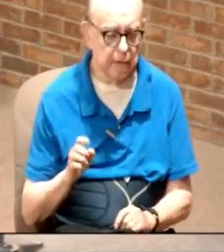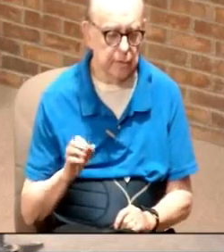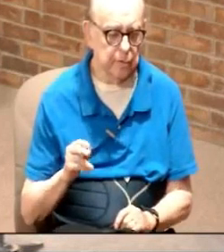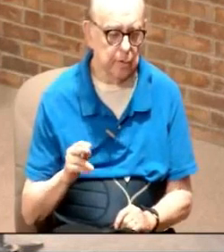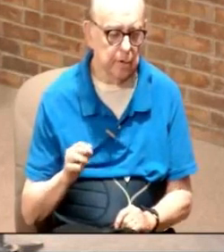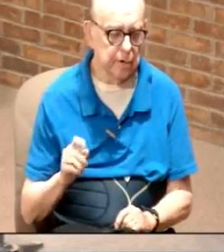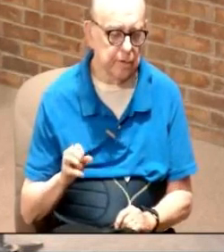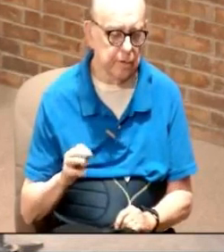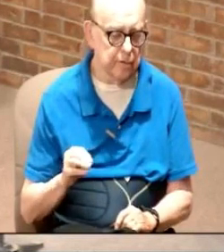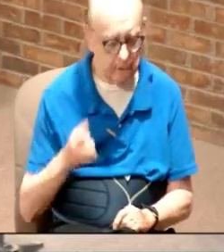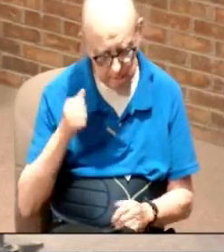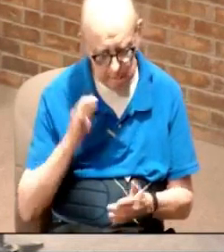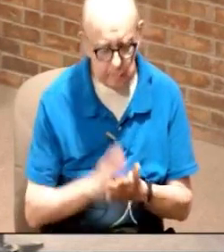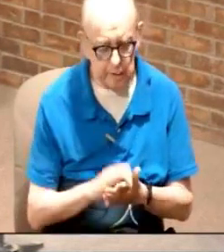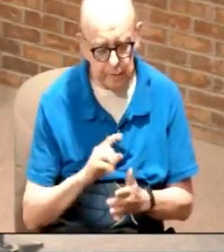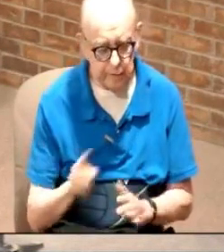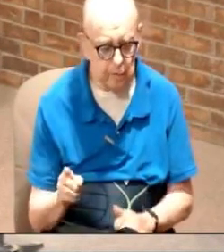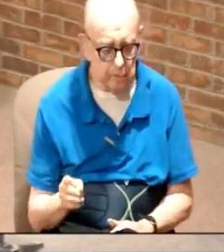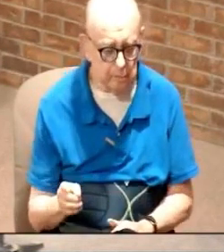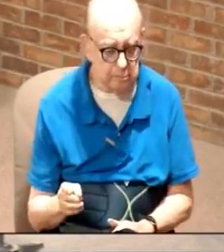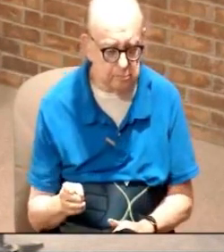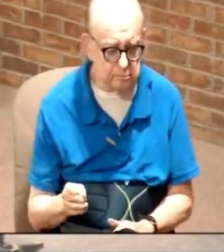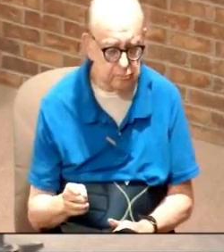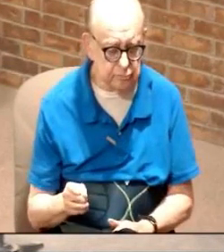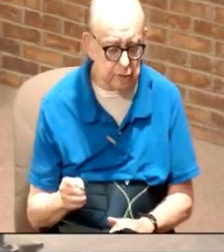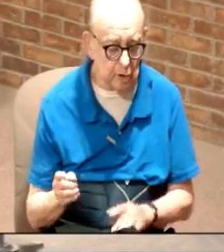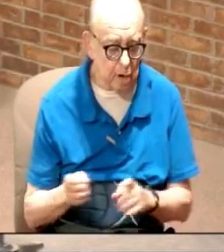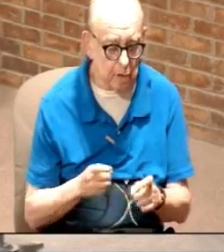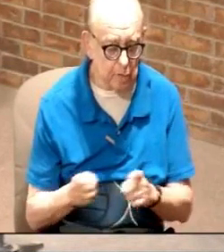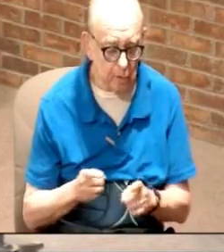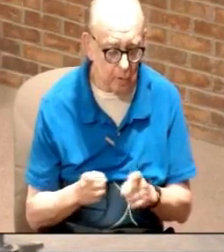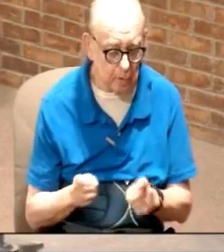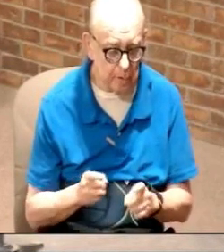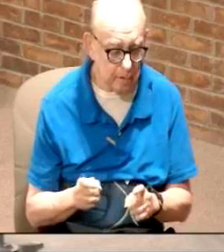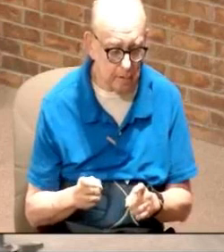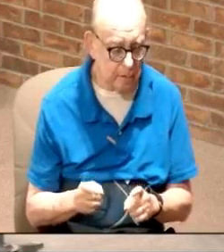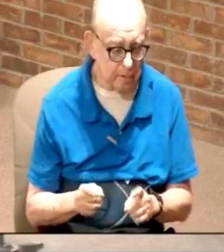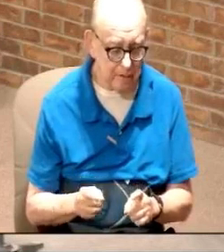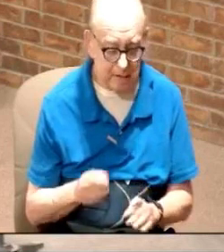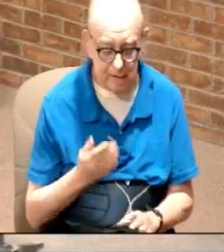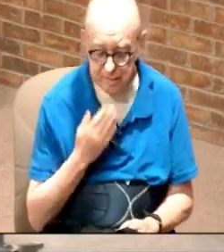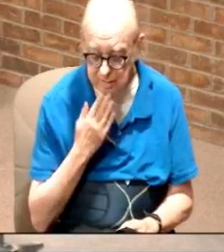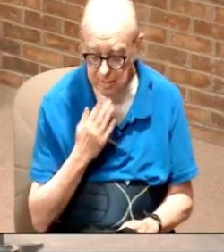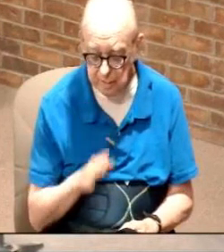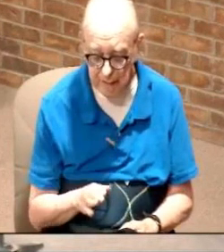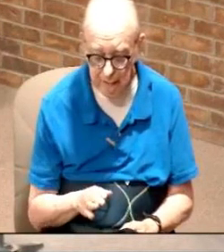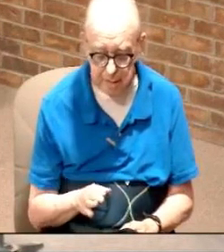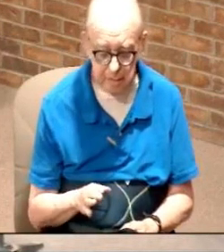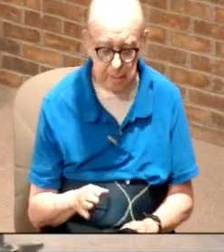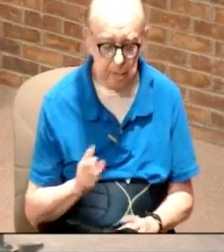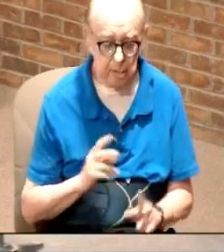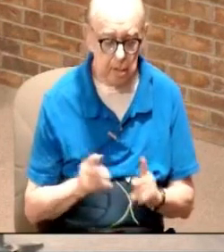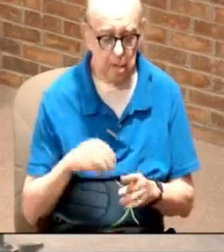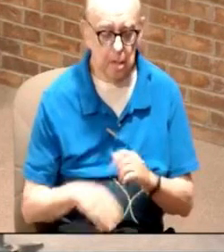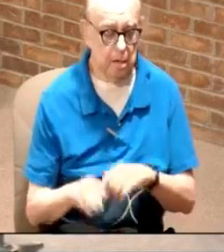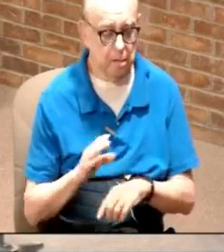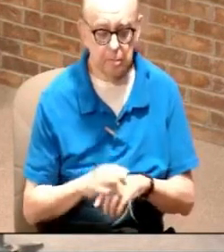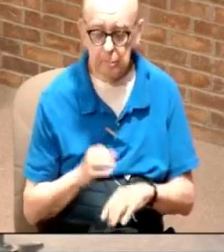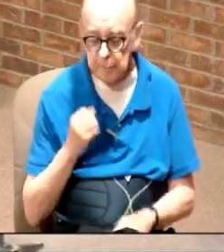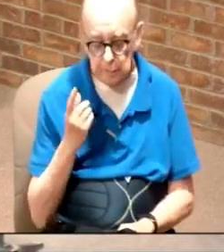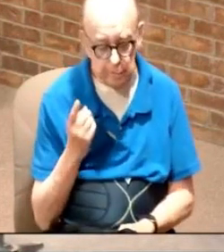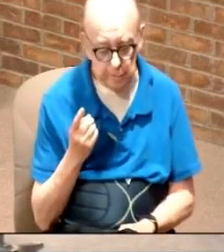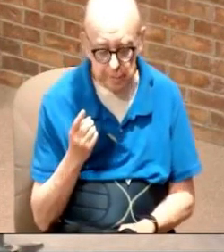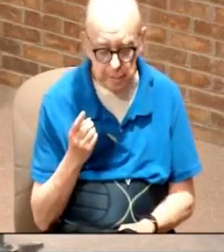you because they believe that you are possessed. And unfortunately, a lot of times what people in church do not